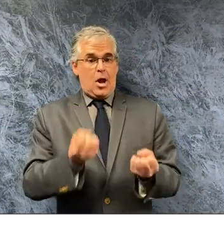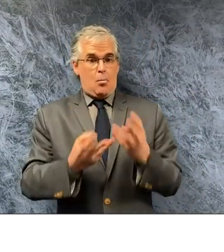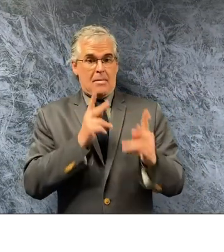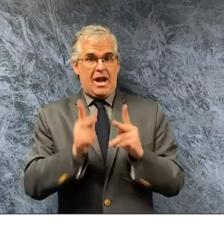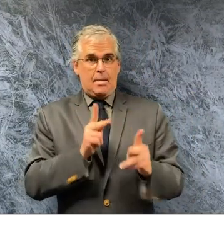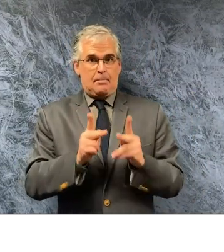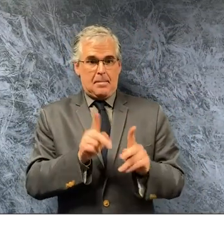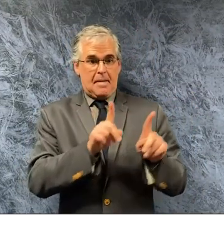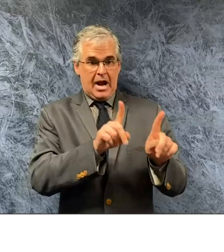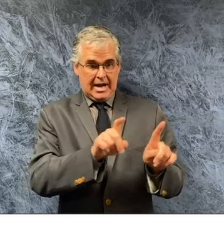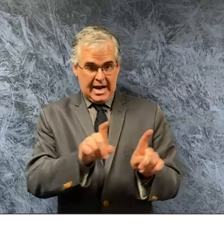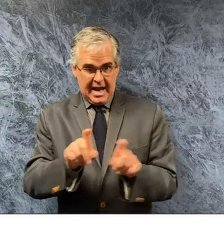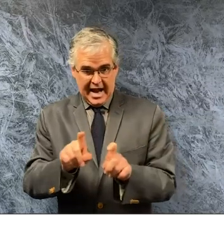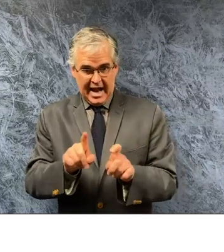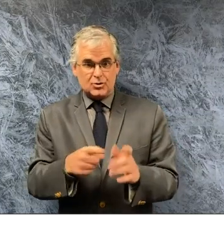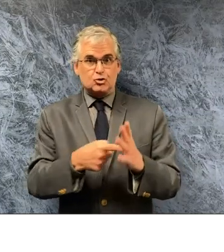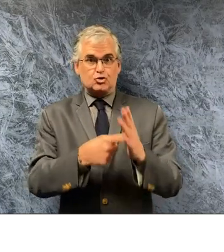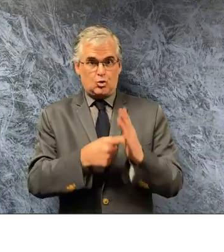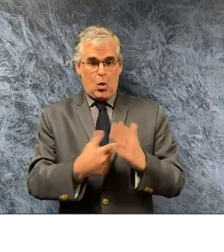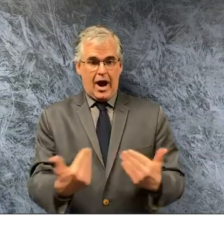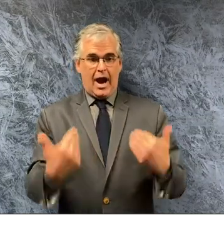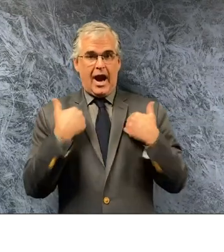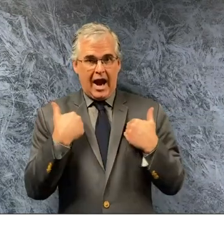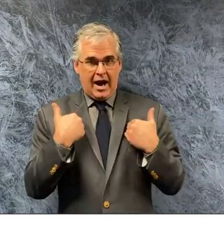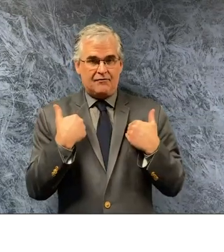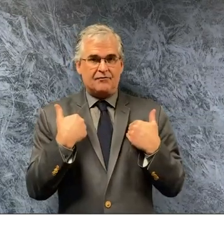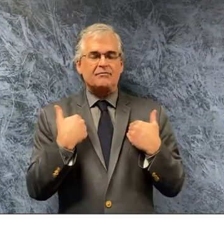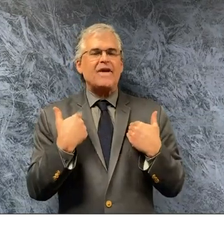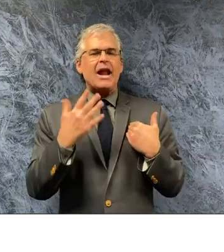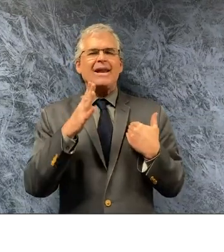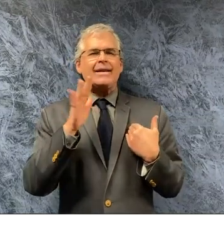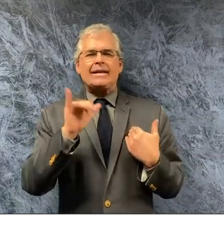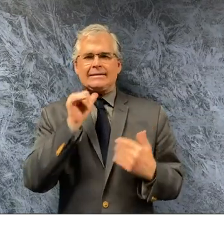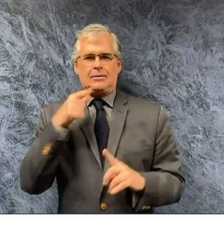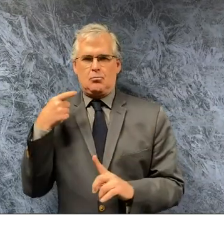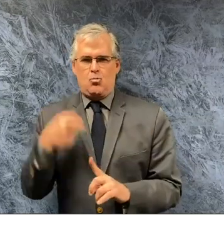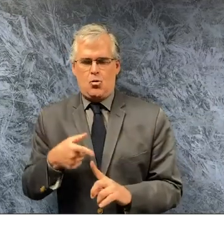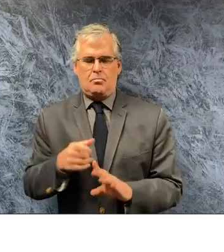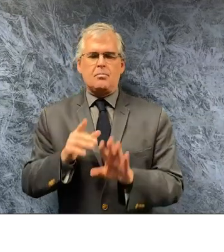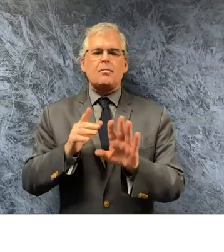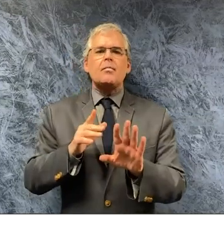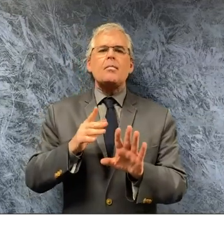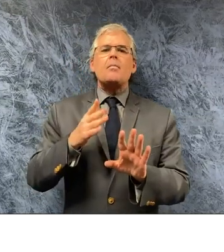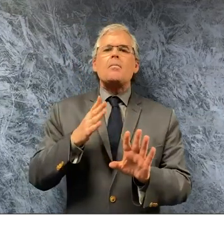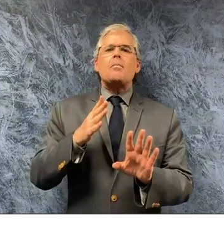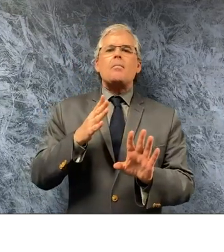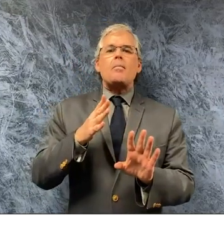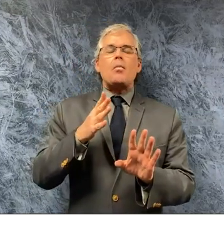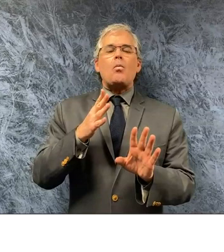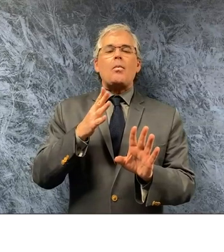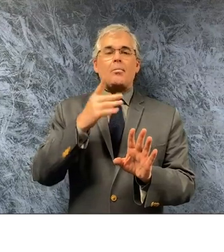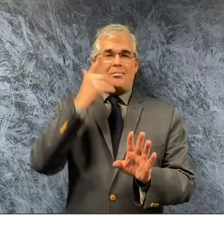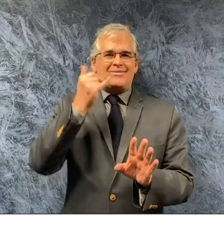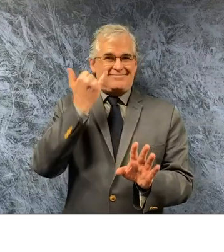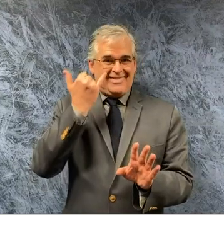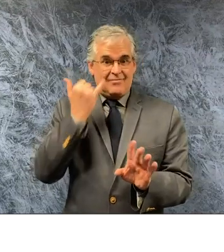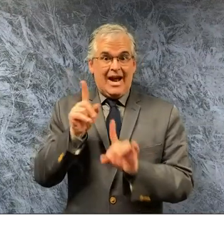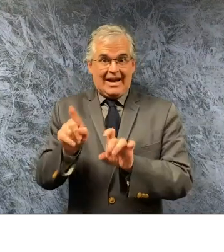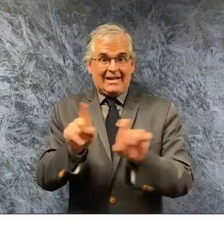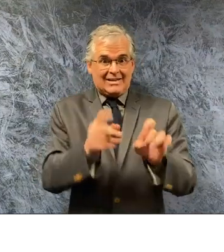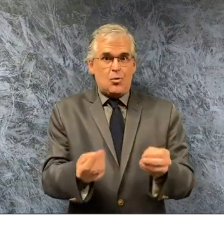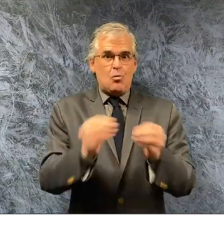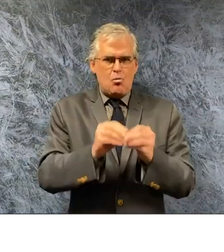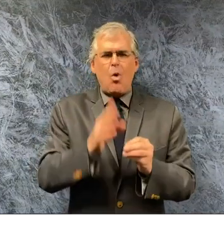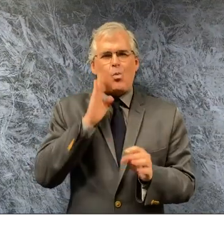more testing we do the more positive tests we're going to get that's a given the things that i look at on a daily basis are